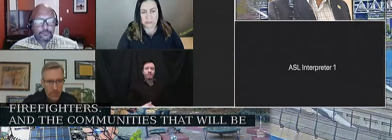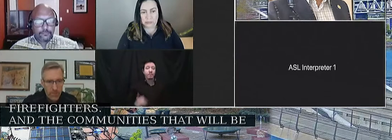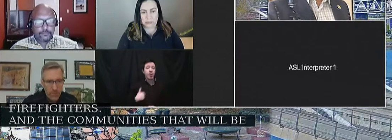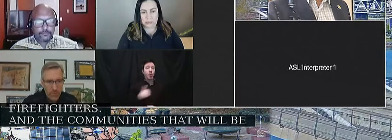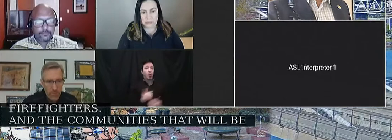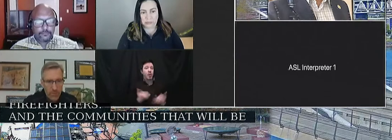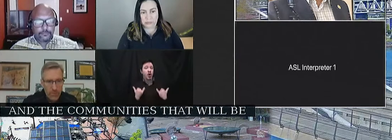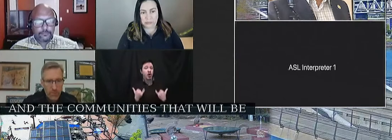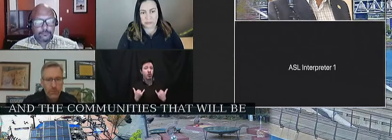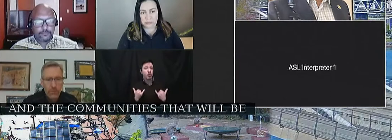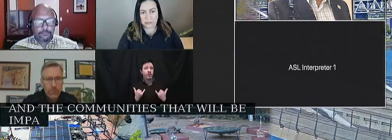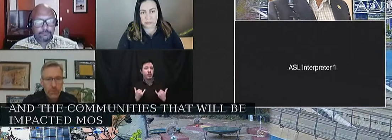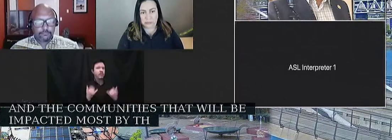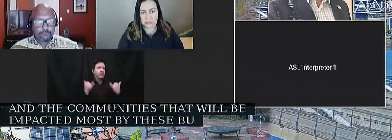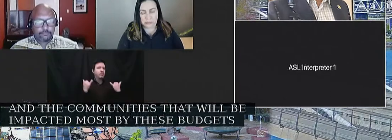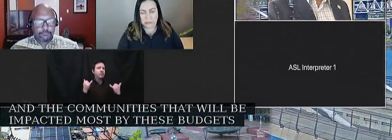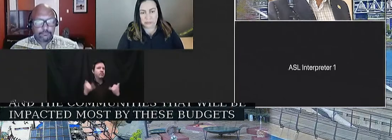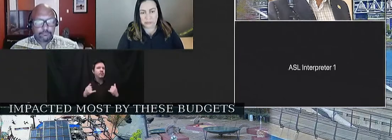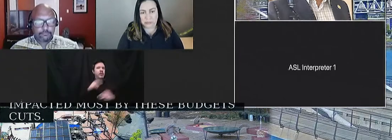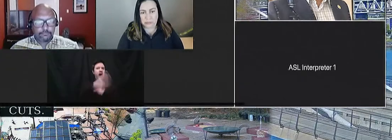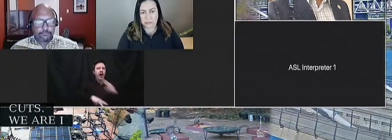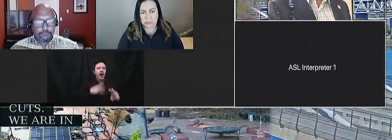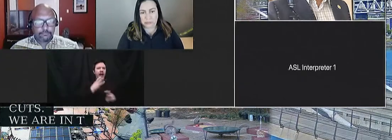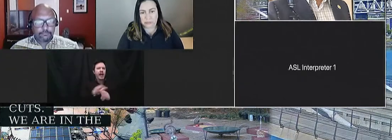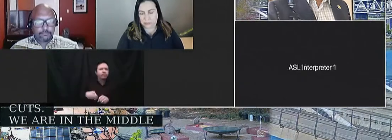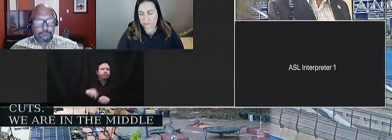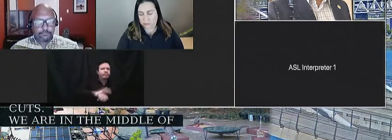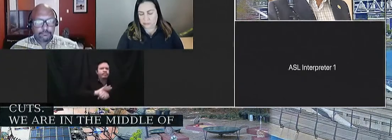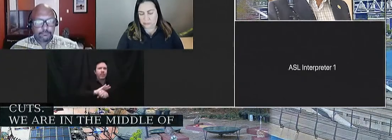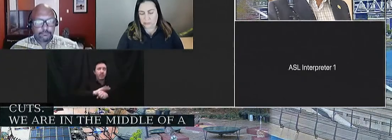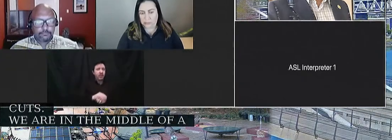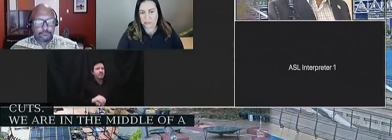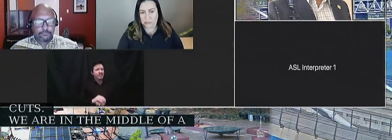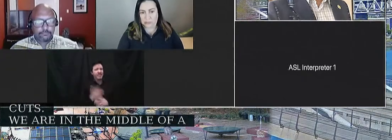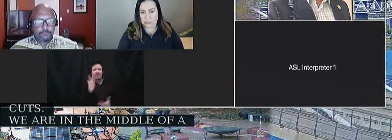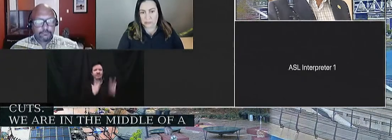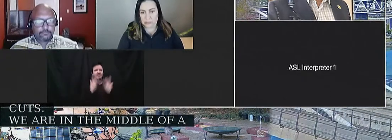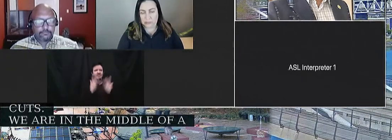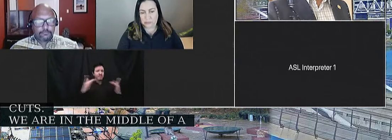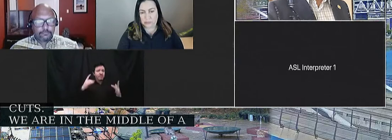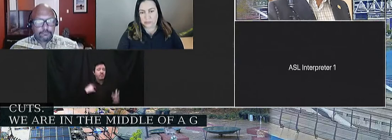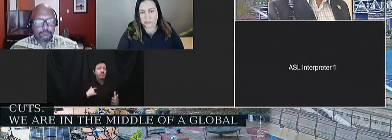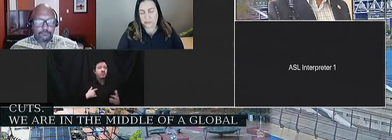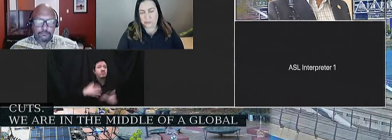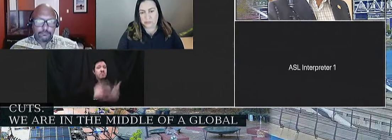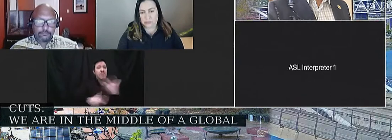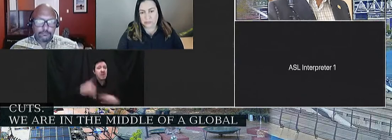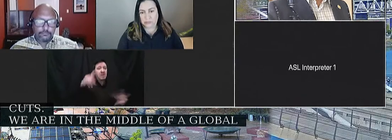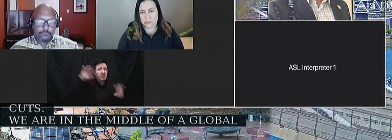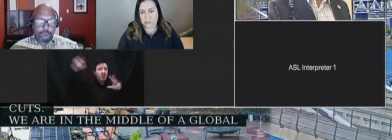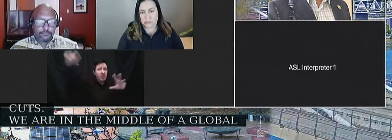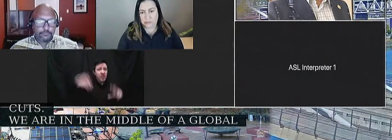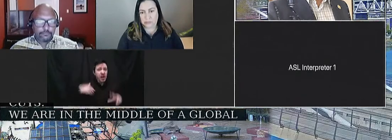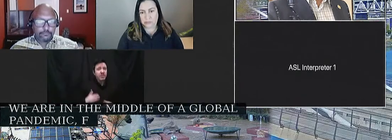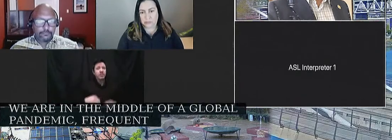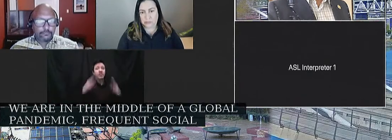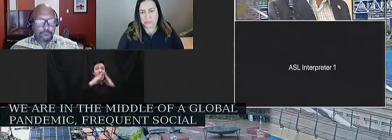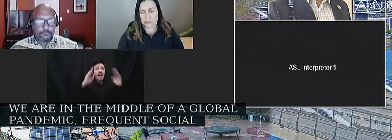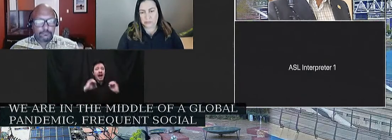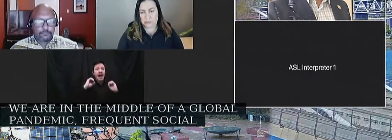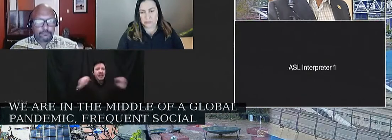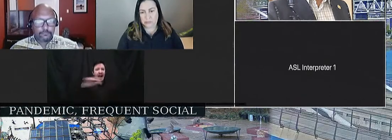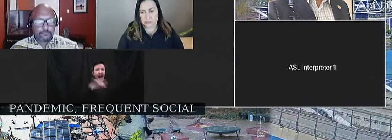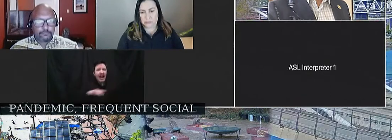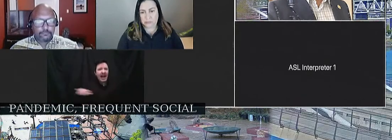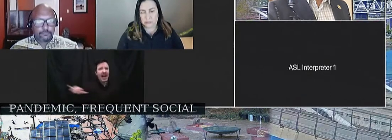currently in the middle of a global pandemic, experiencing frequent social unrest. The city is houseless across, there's houseless across our